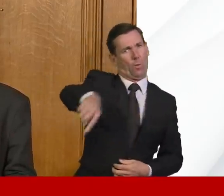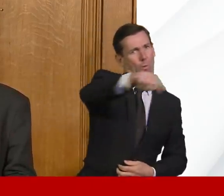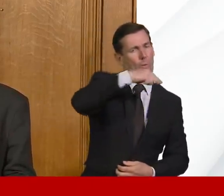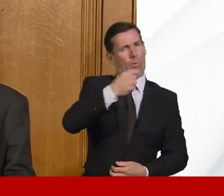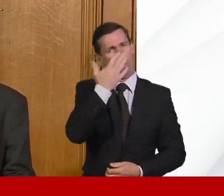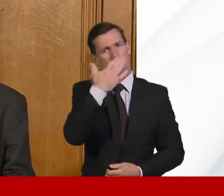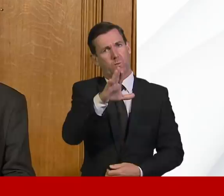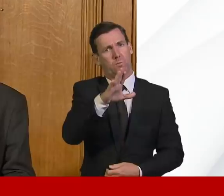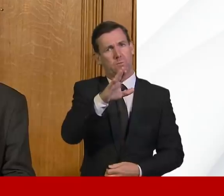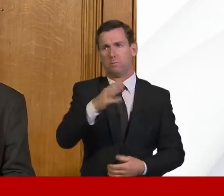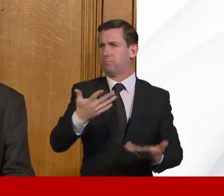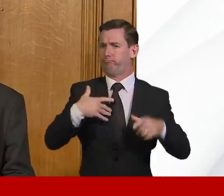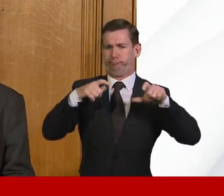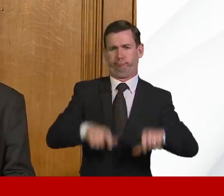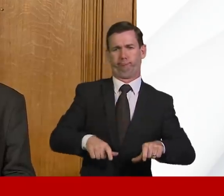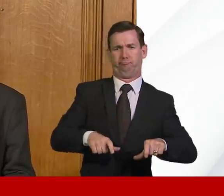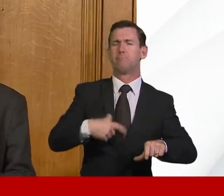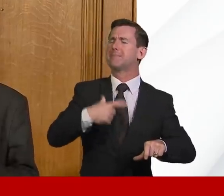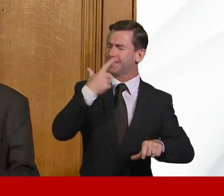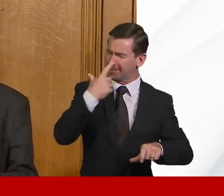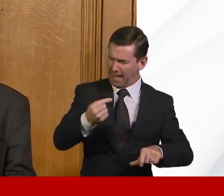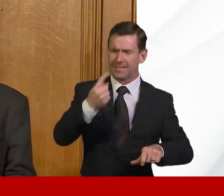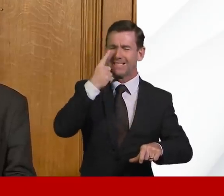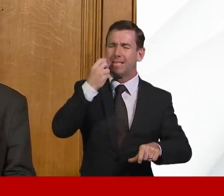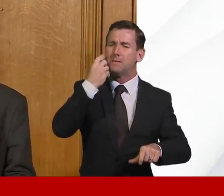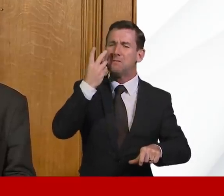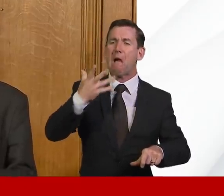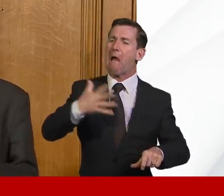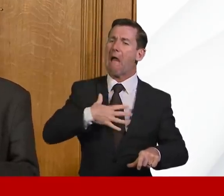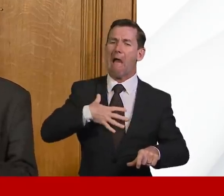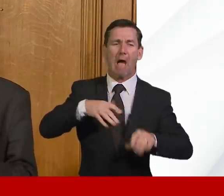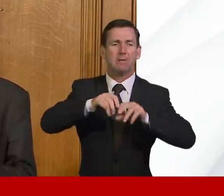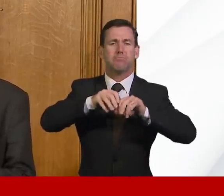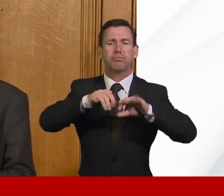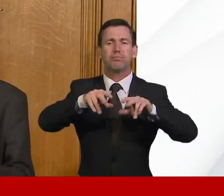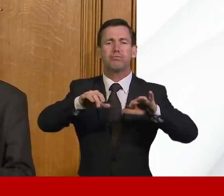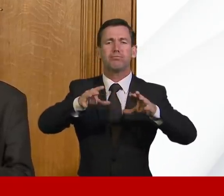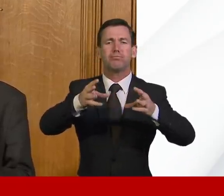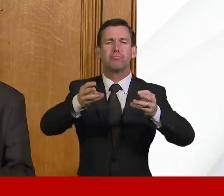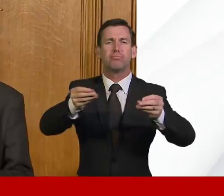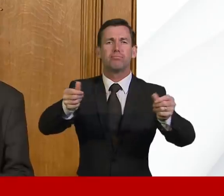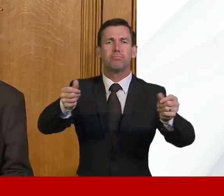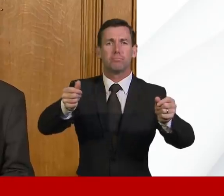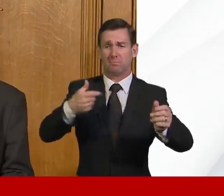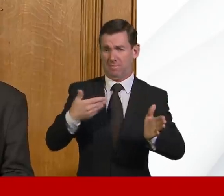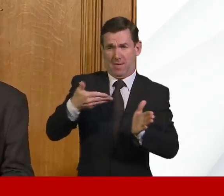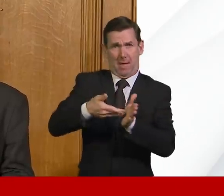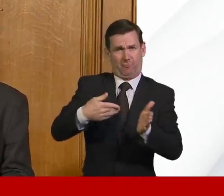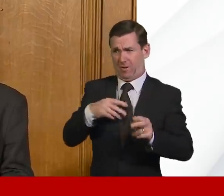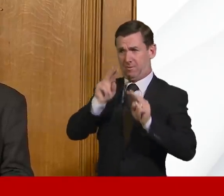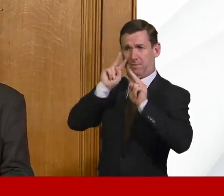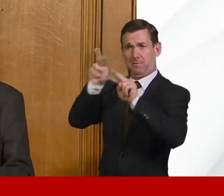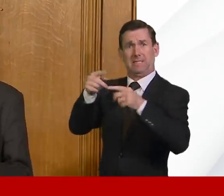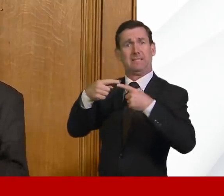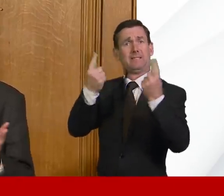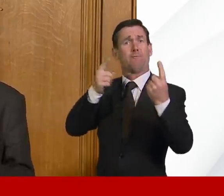then yes, we will begin to see a drop in the amount of virus circulating. And I'm also confident because we've seen other countries who